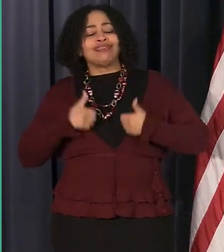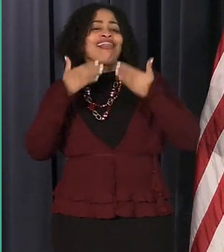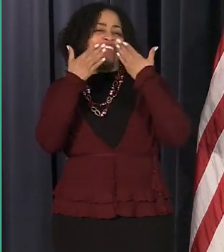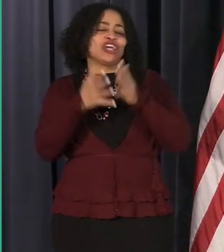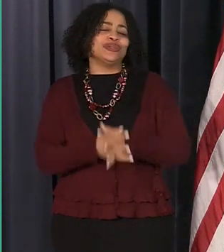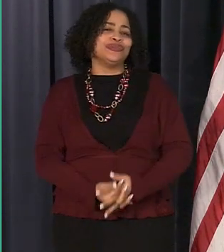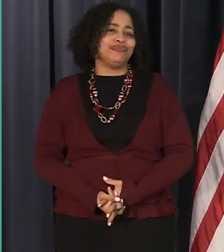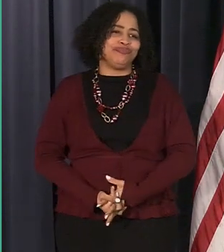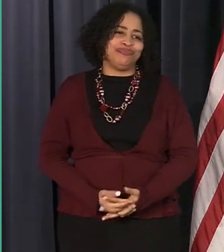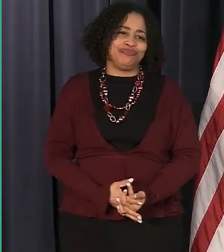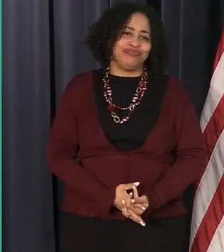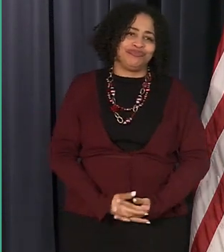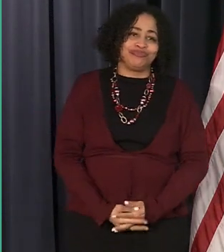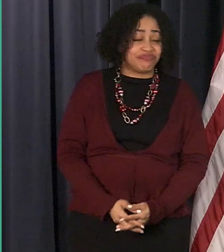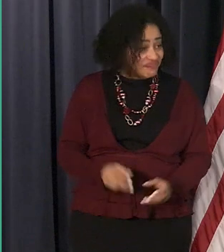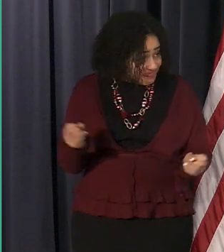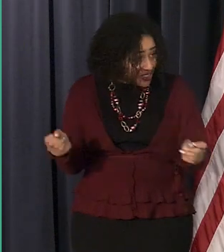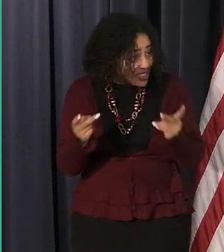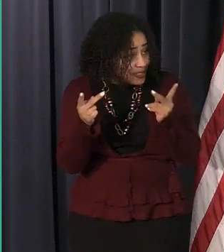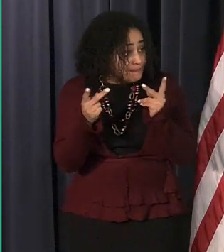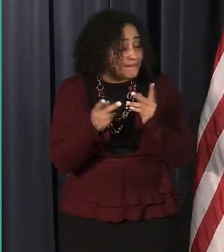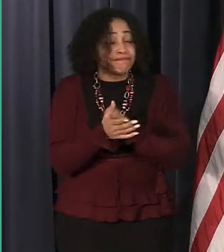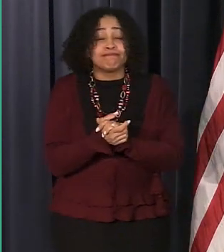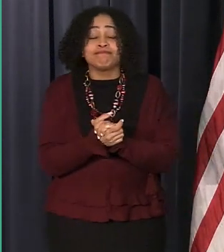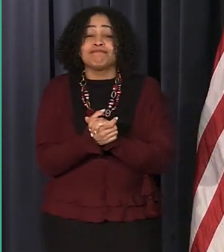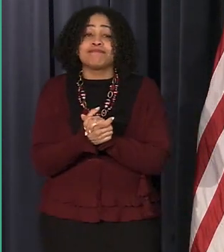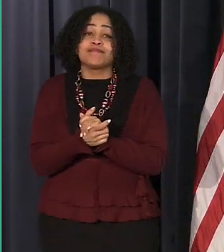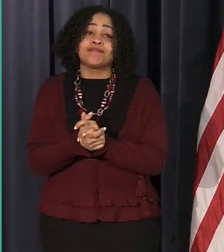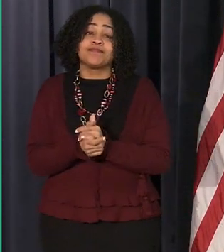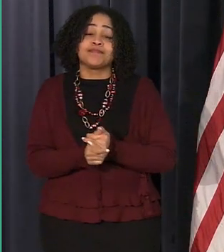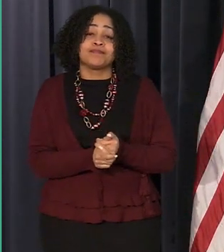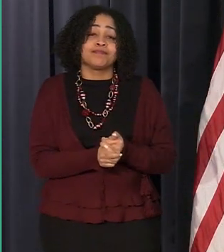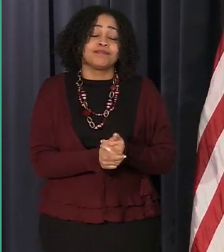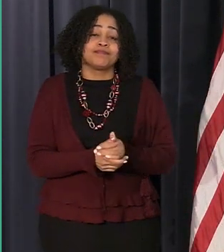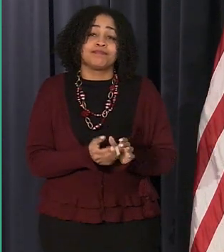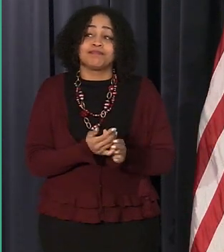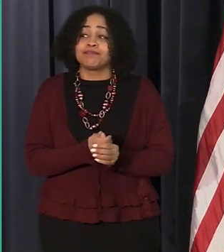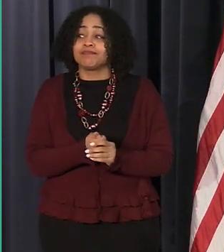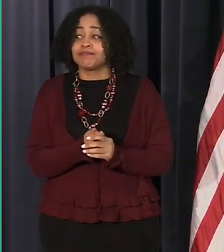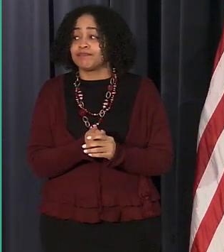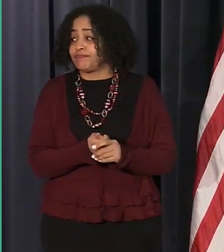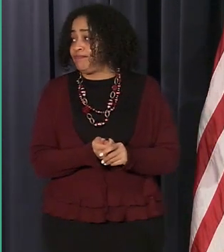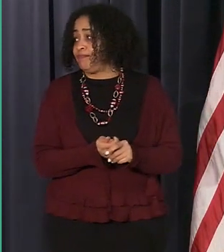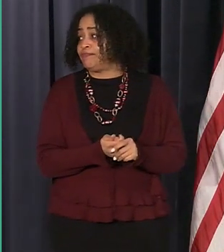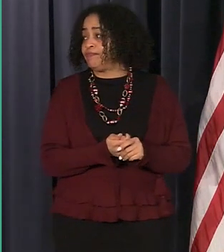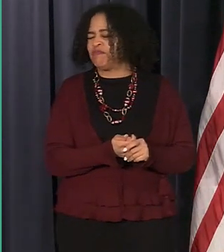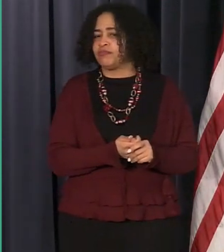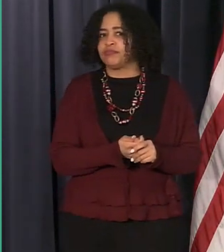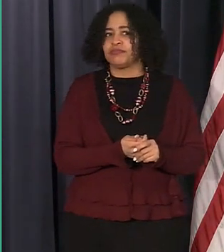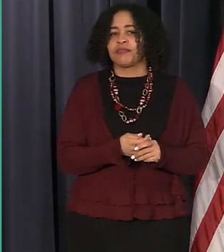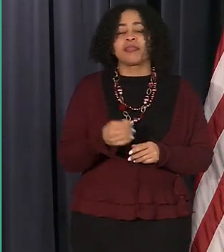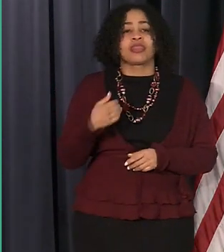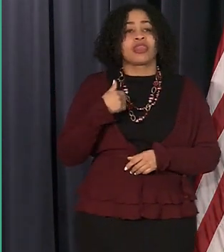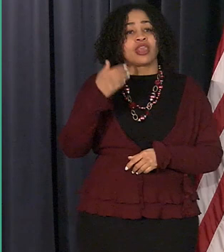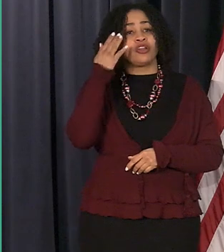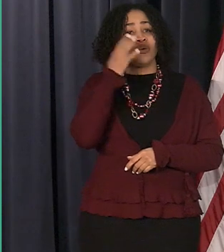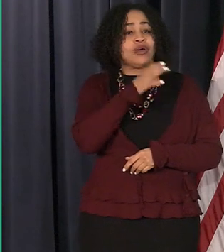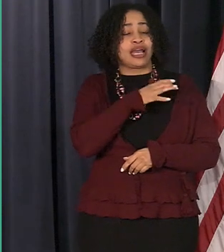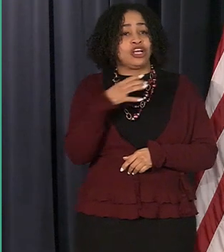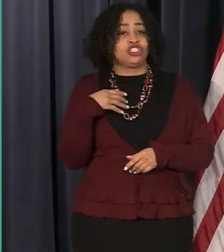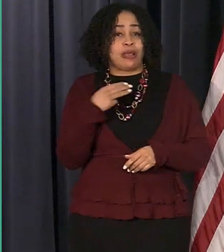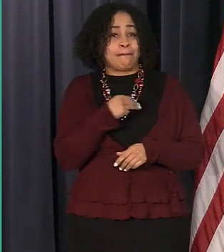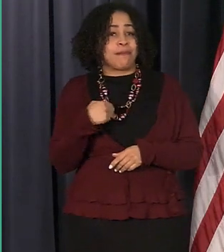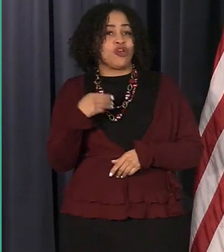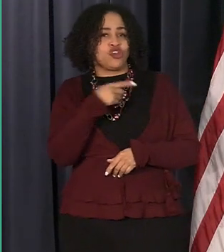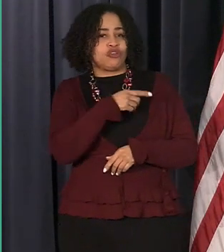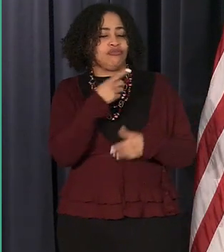okay and i know council members as go along you will point out any